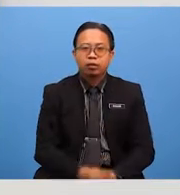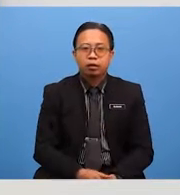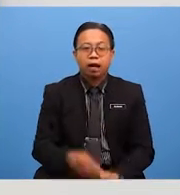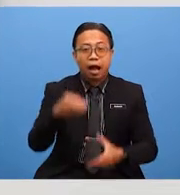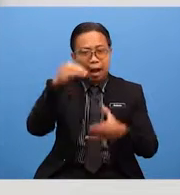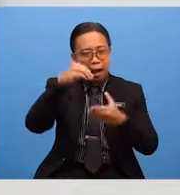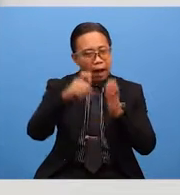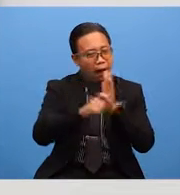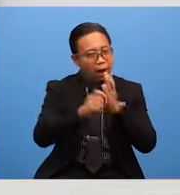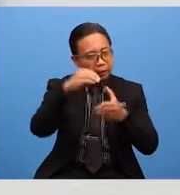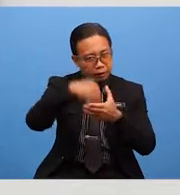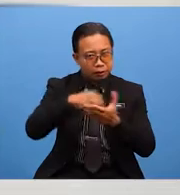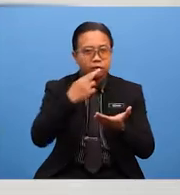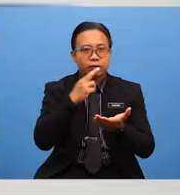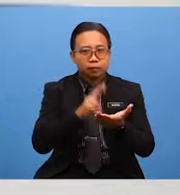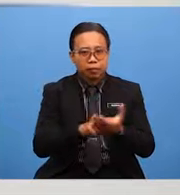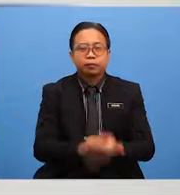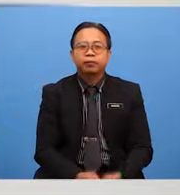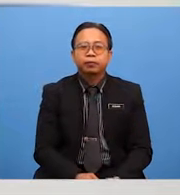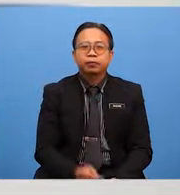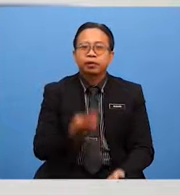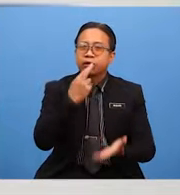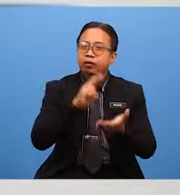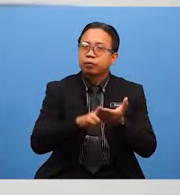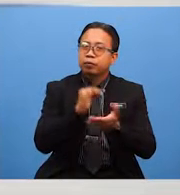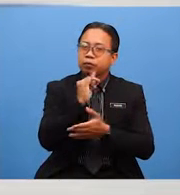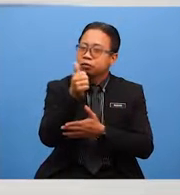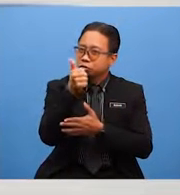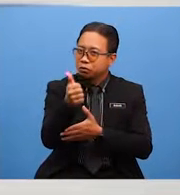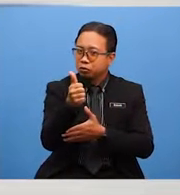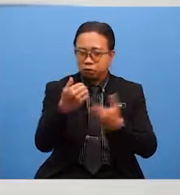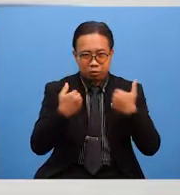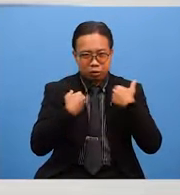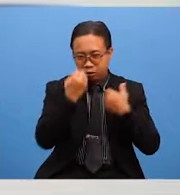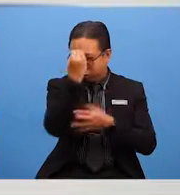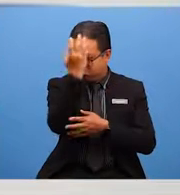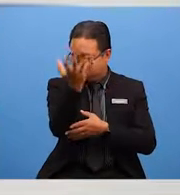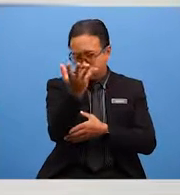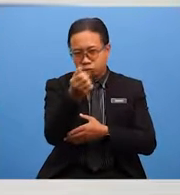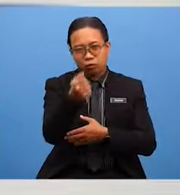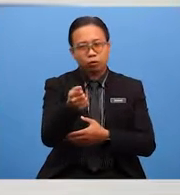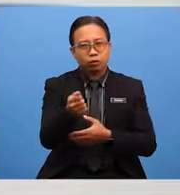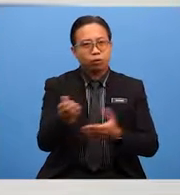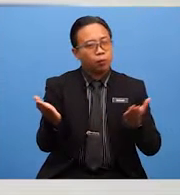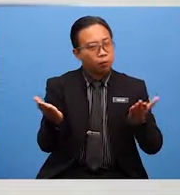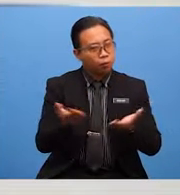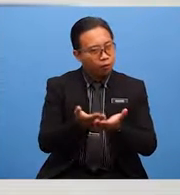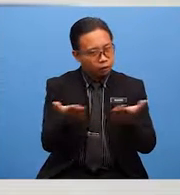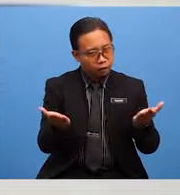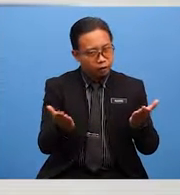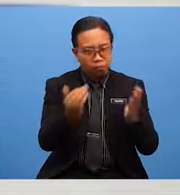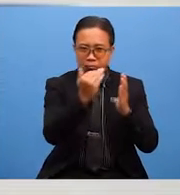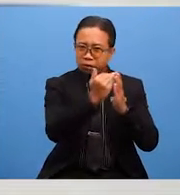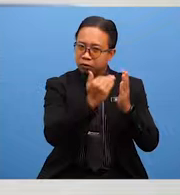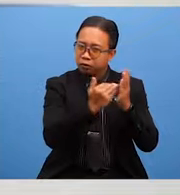details to your report. The report is good as it contains information and you provided specific